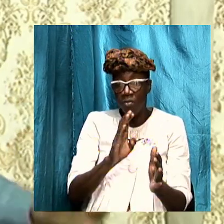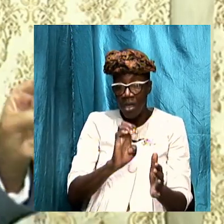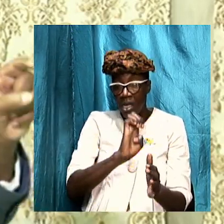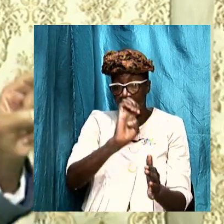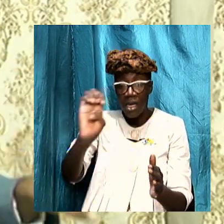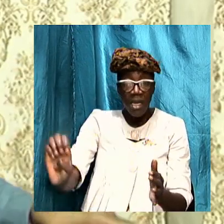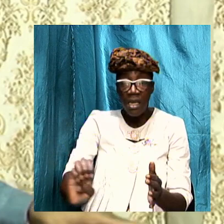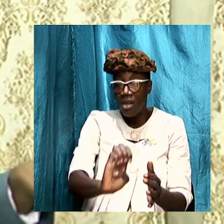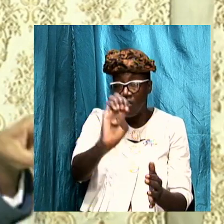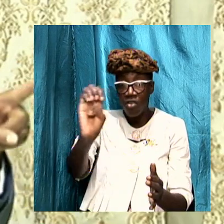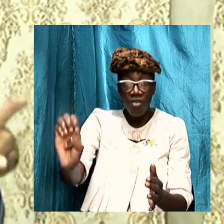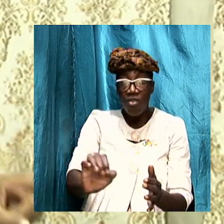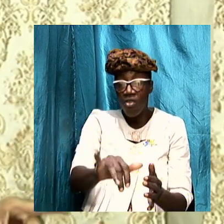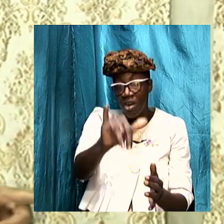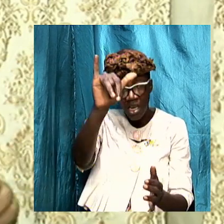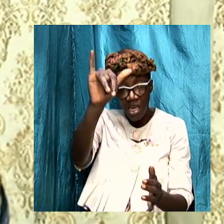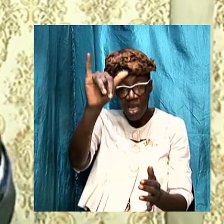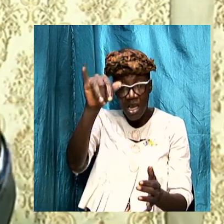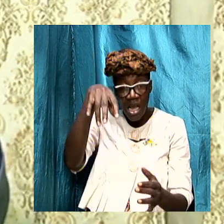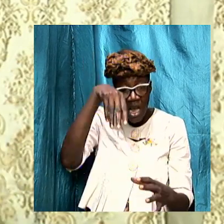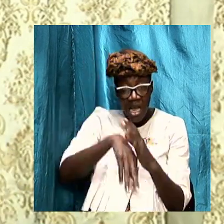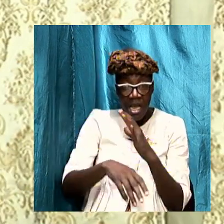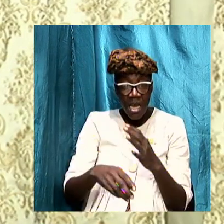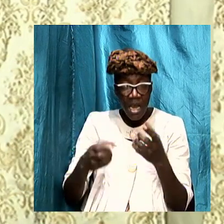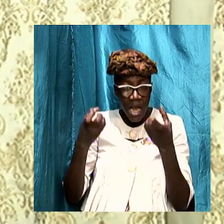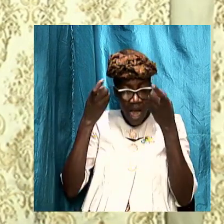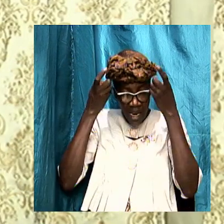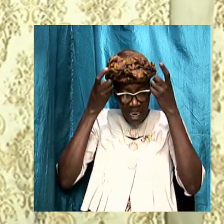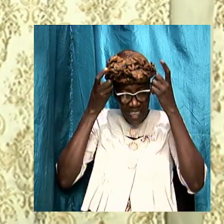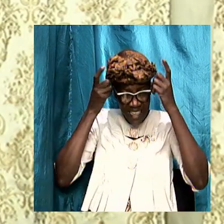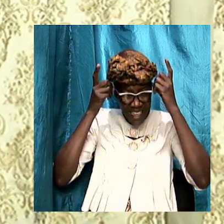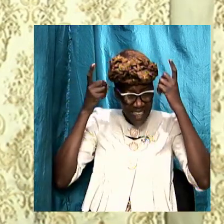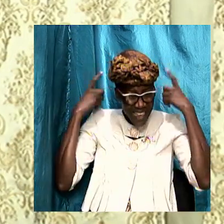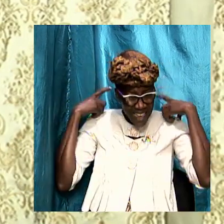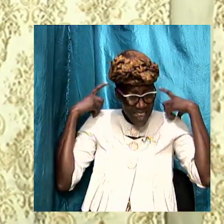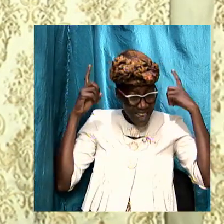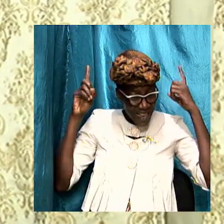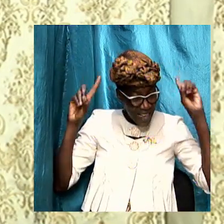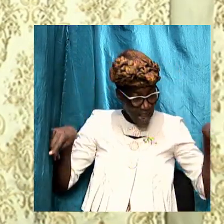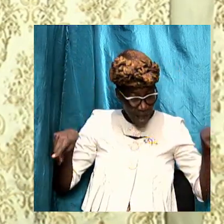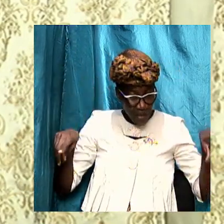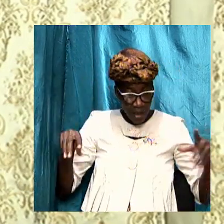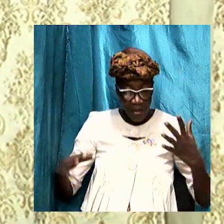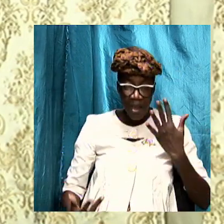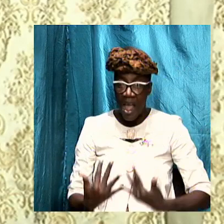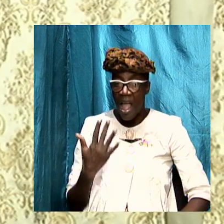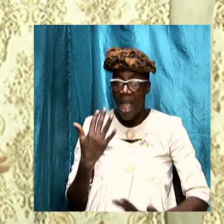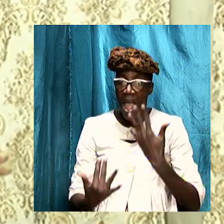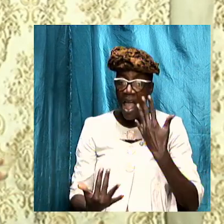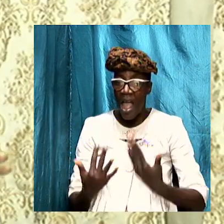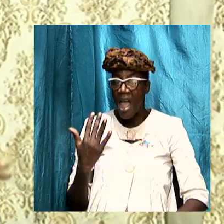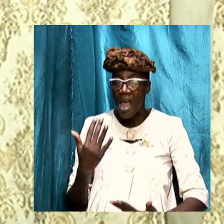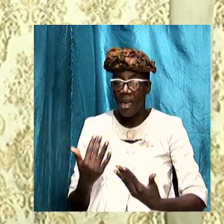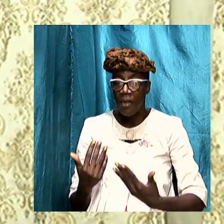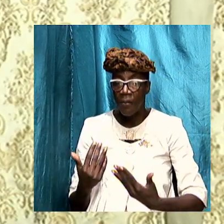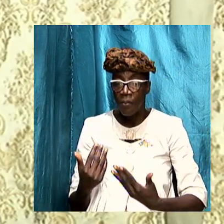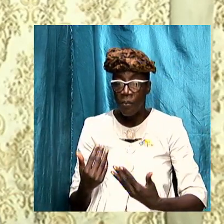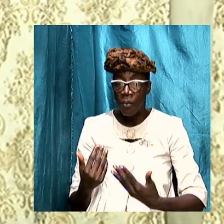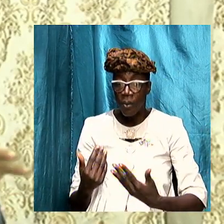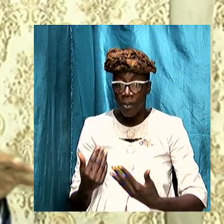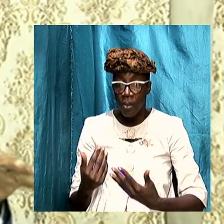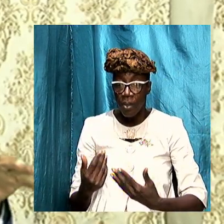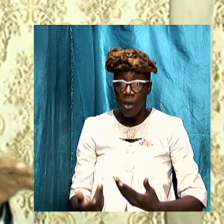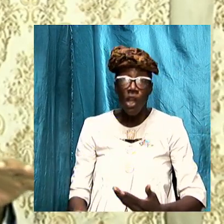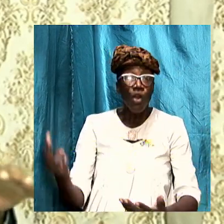in a devil's hell all of these things the eternal state the millennial period the